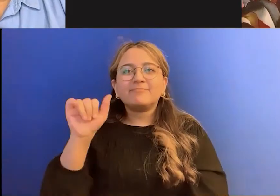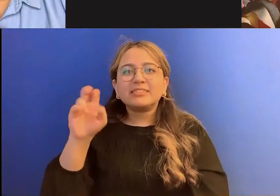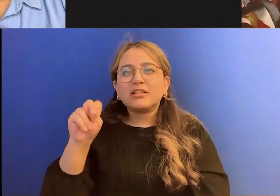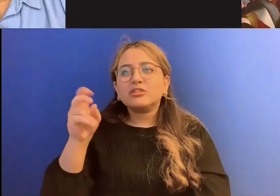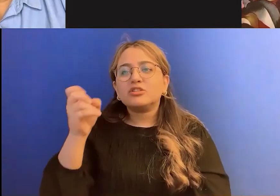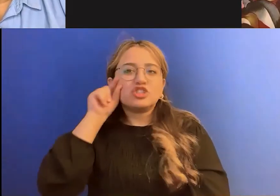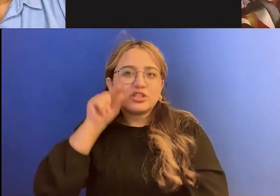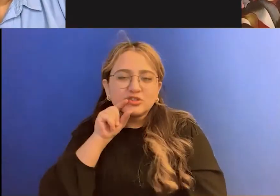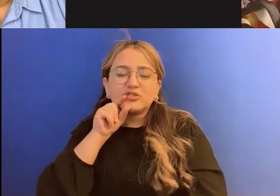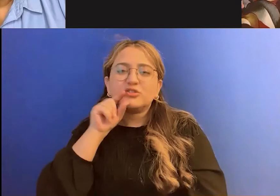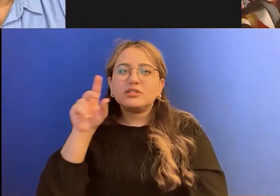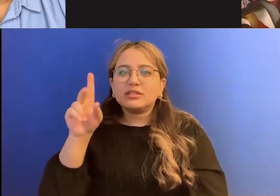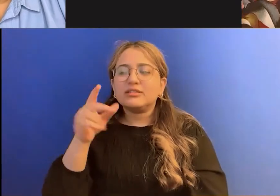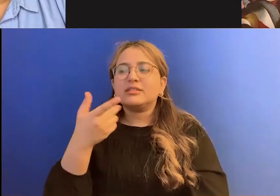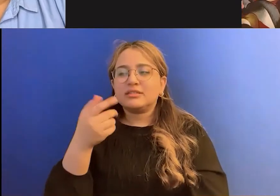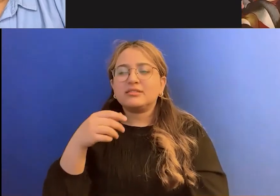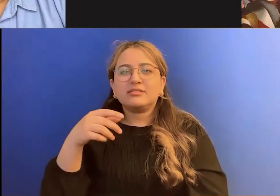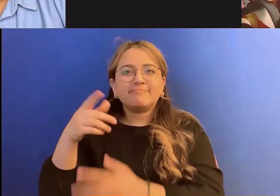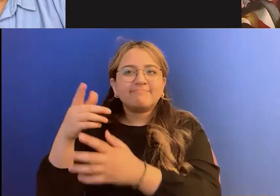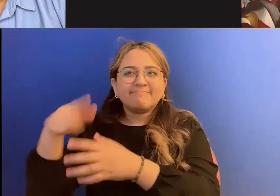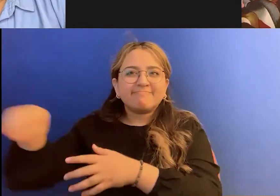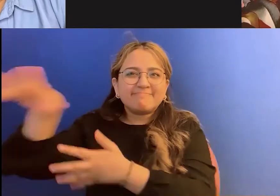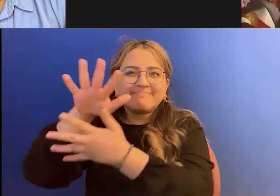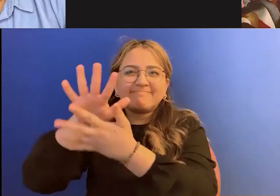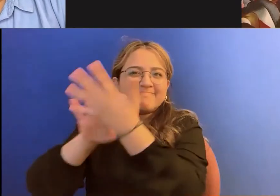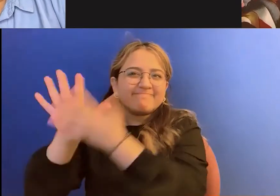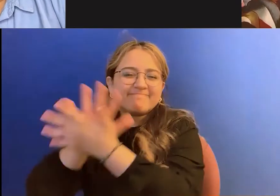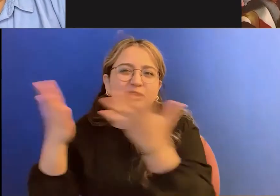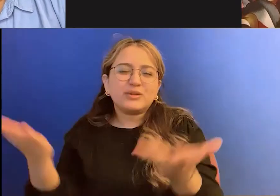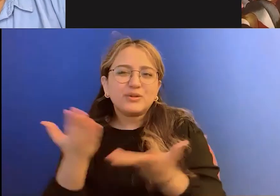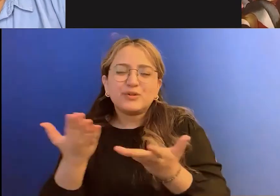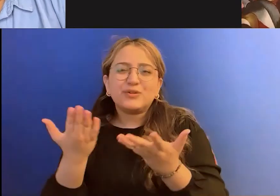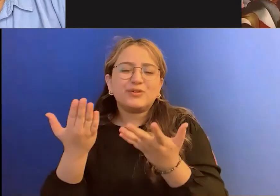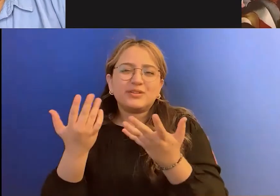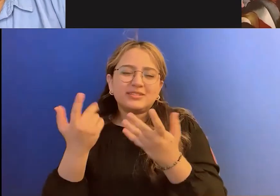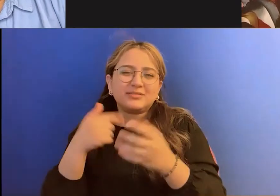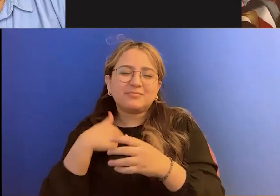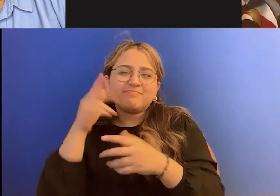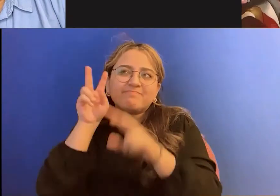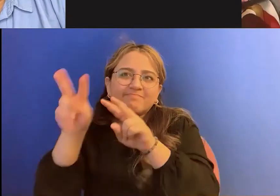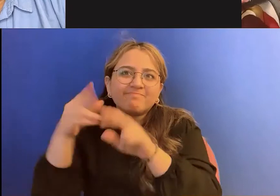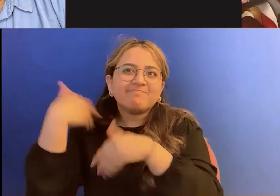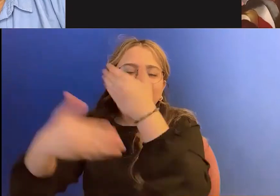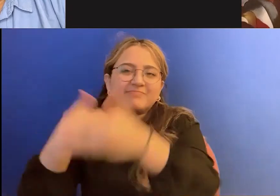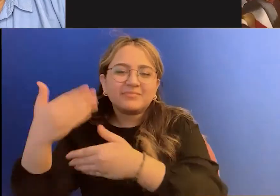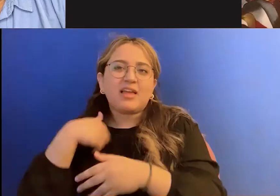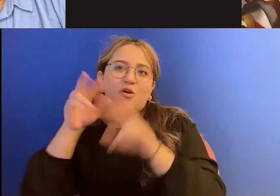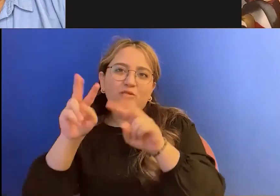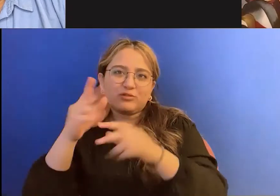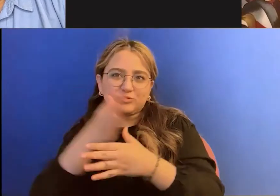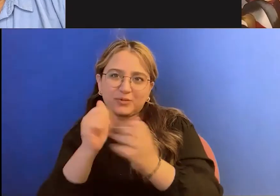to see what I learned and I hope to, you know, share it as I learn. We've learned along the way this month, um,